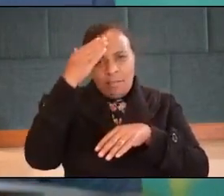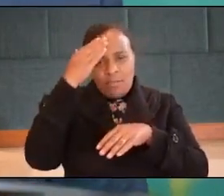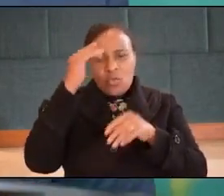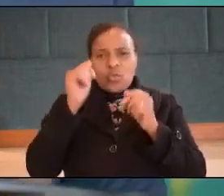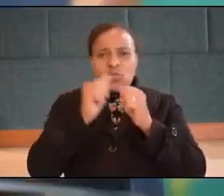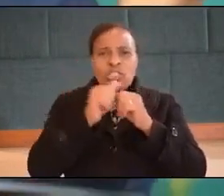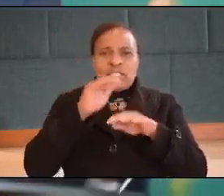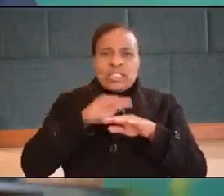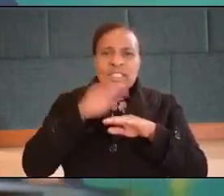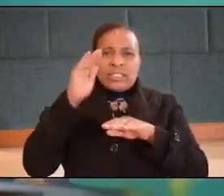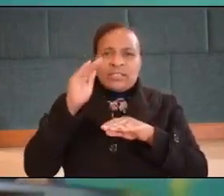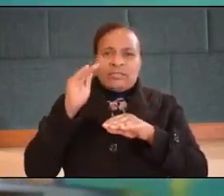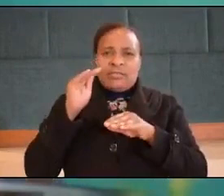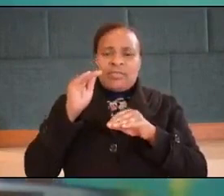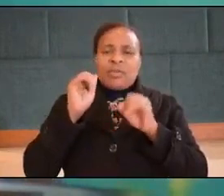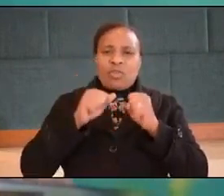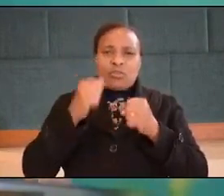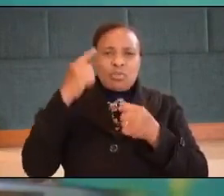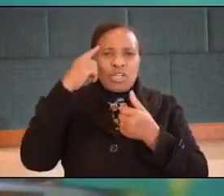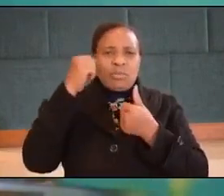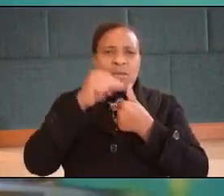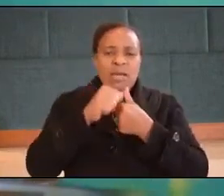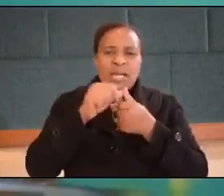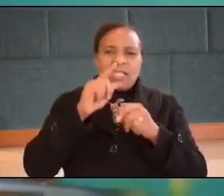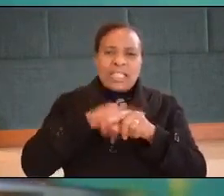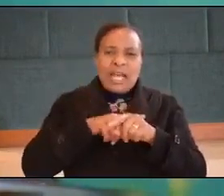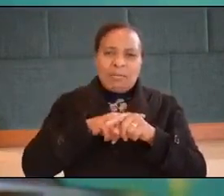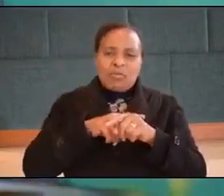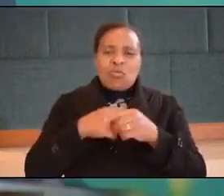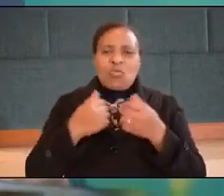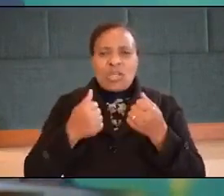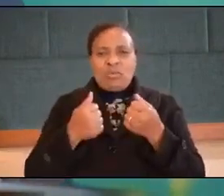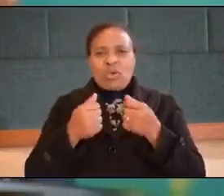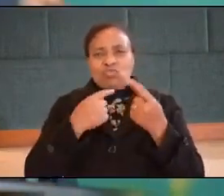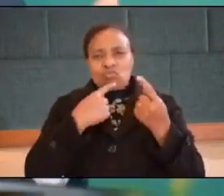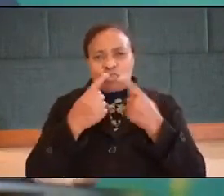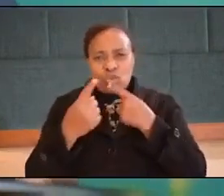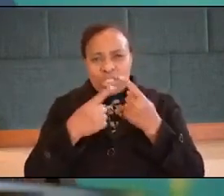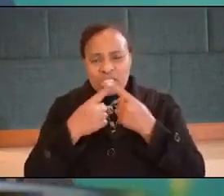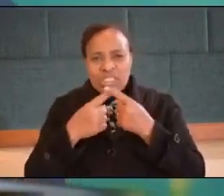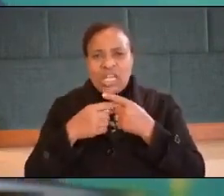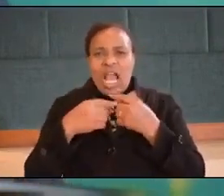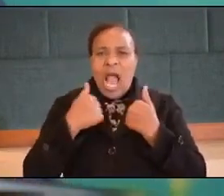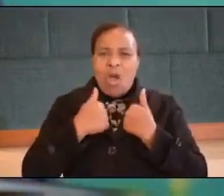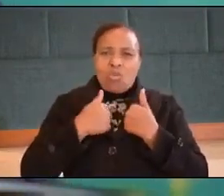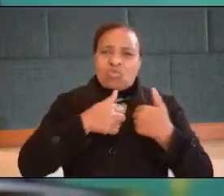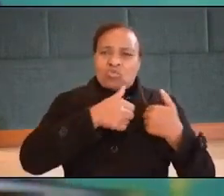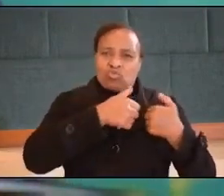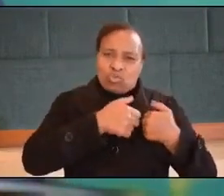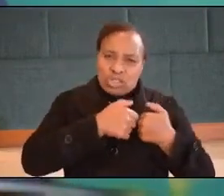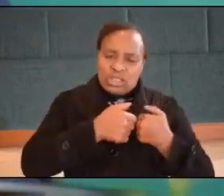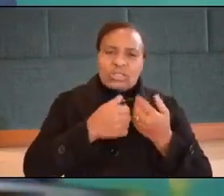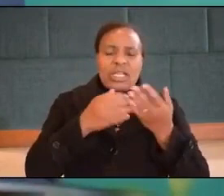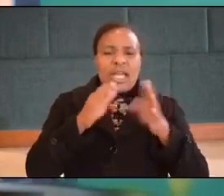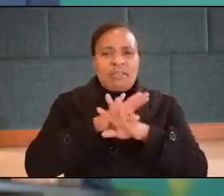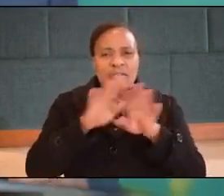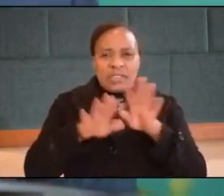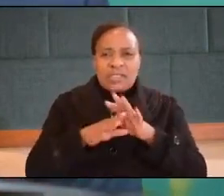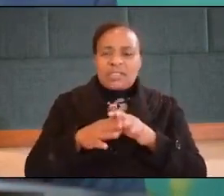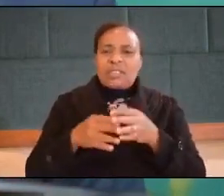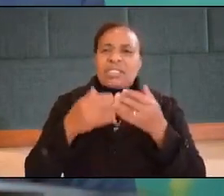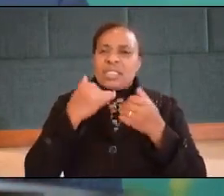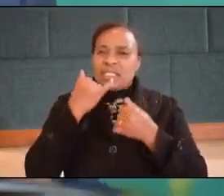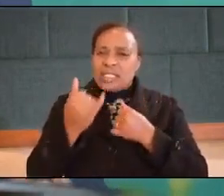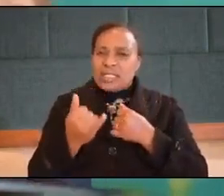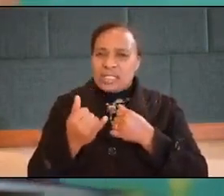i can remember our courtship i can remember how romantic he was i